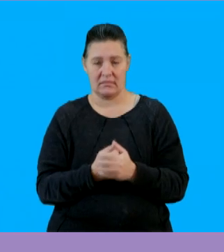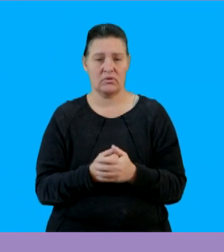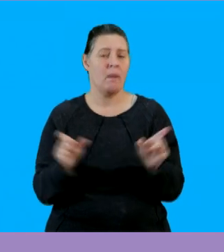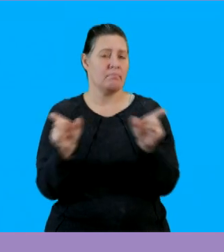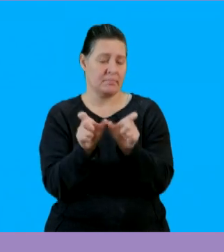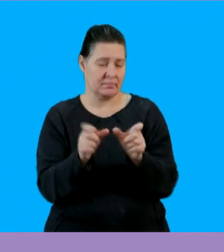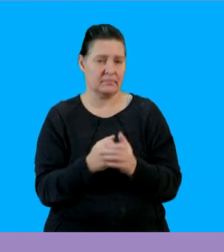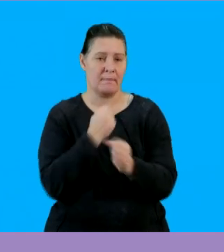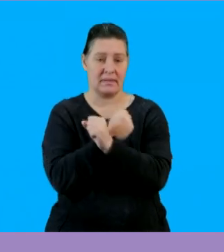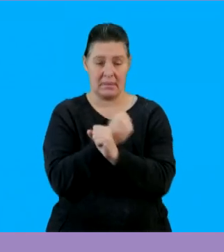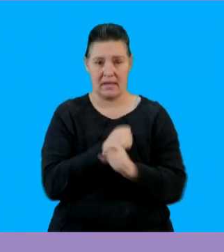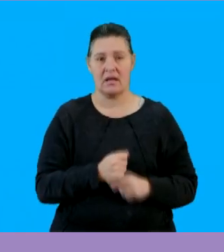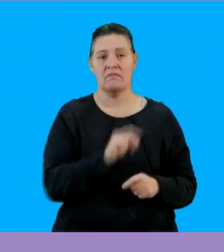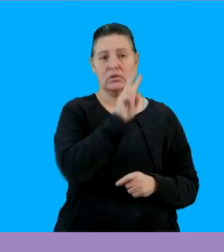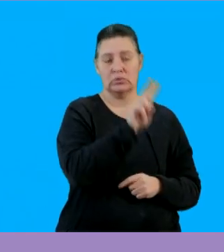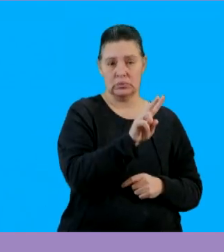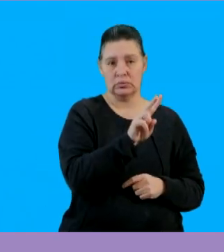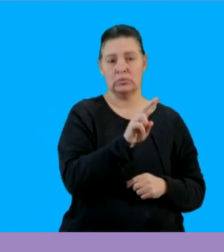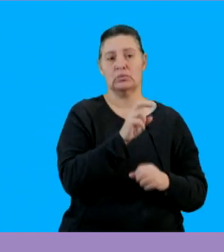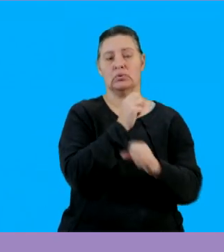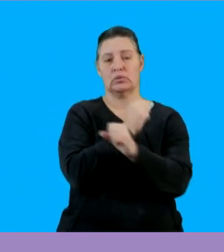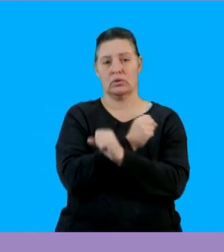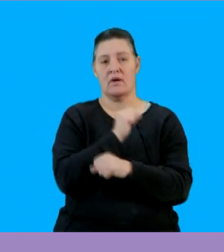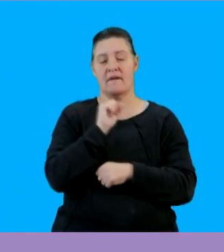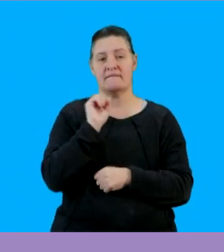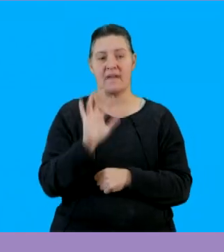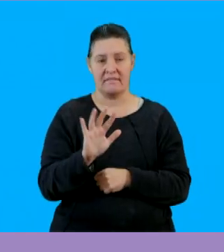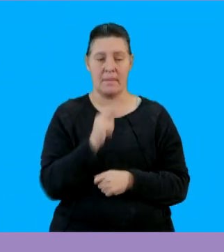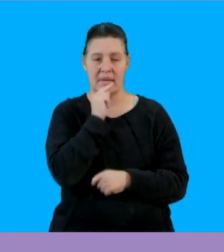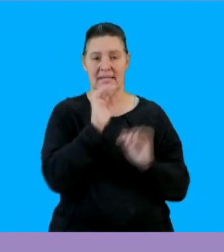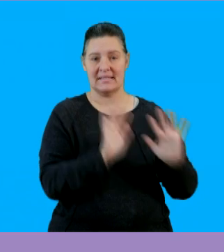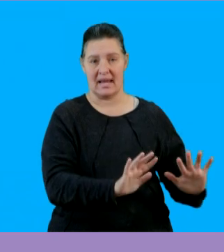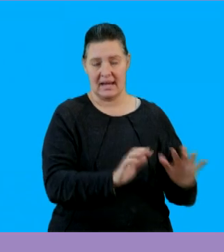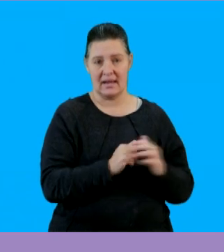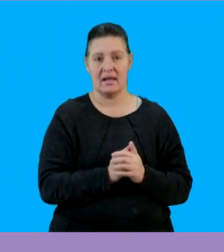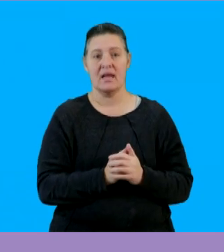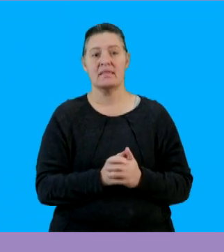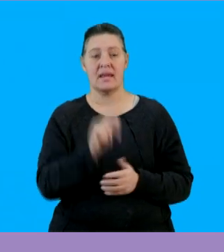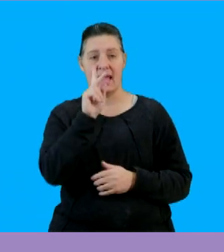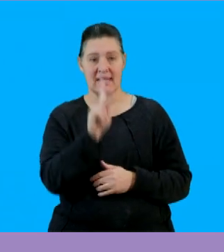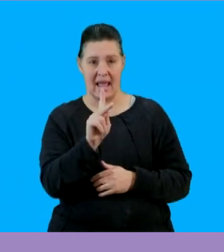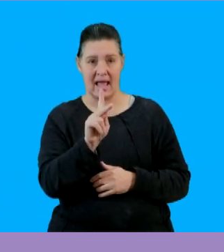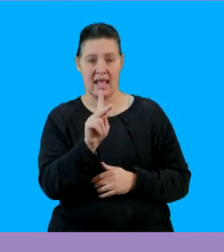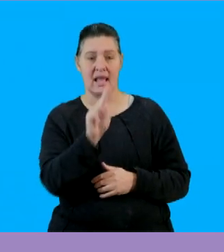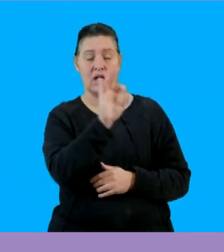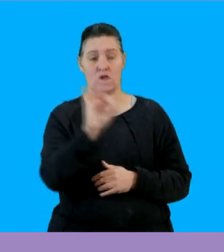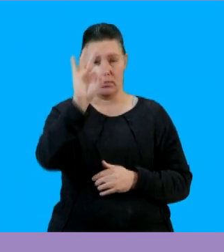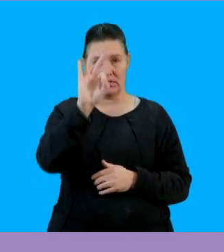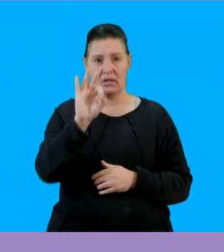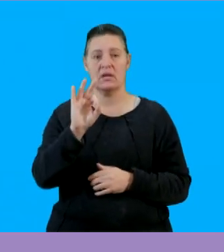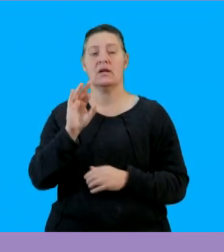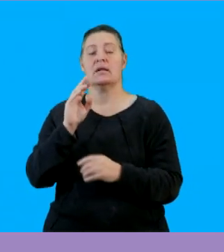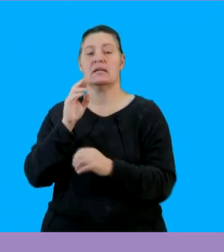multiplied so let's multiply we have the 2 multiplied by 5 that is a 10 then our k